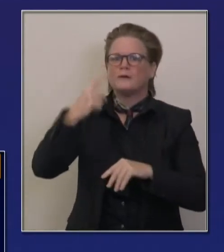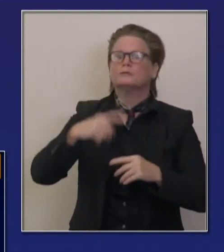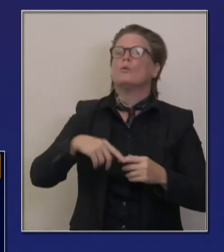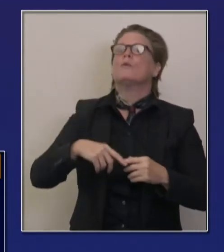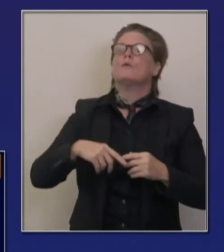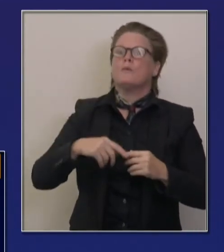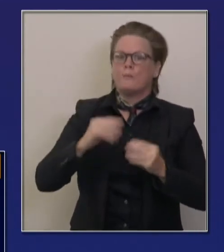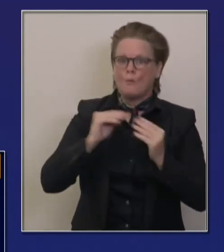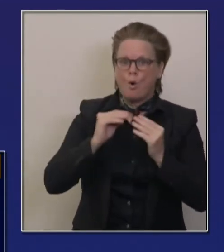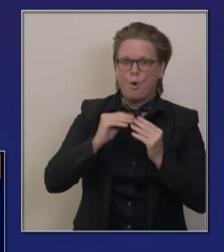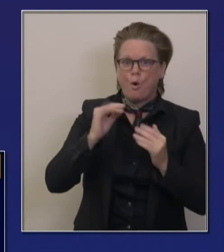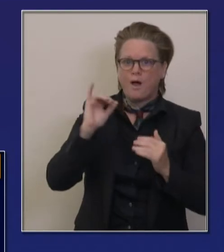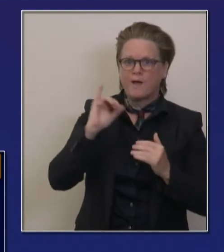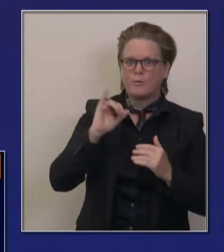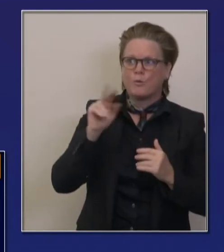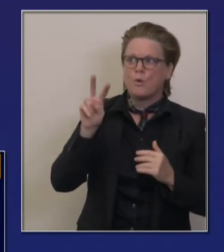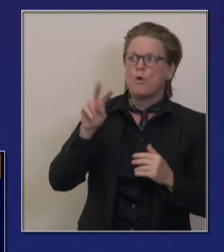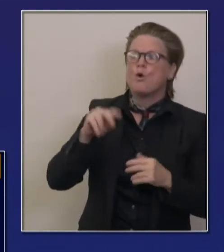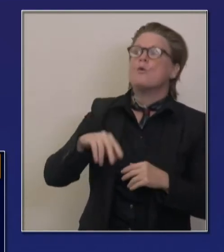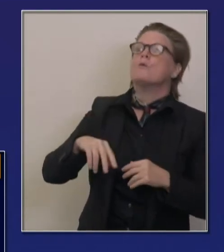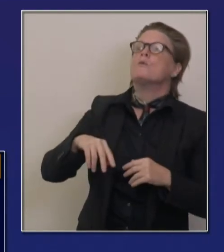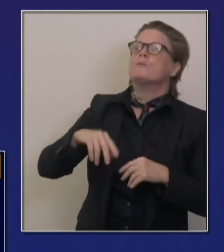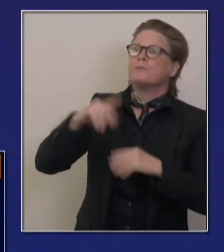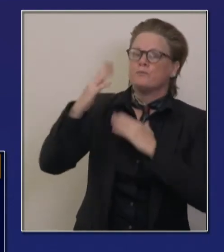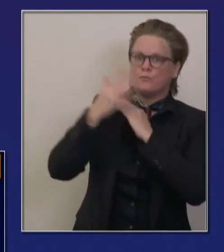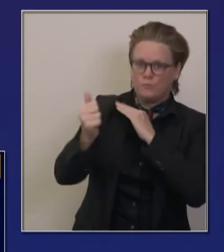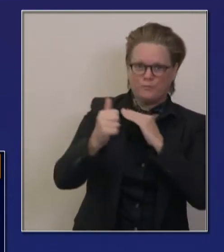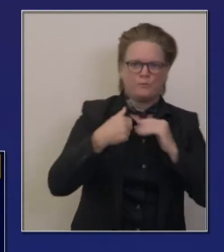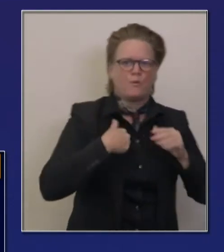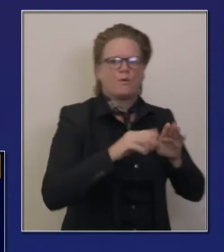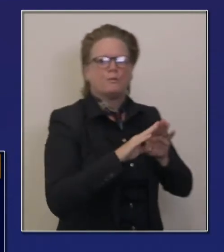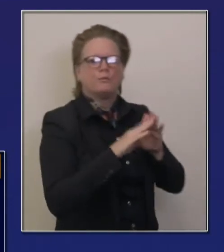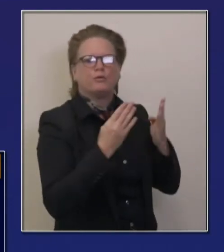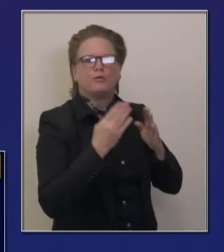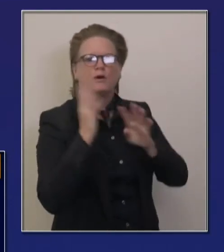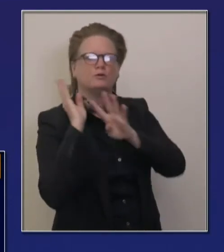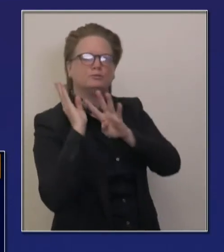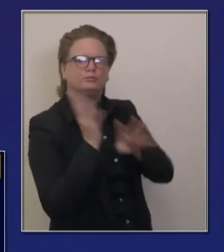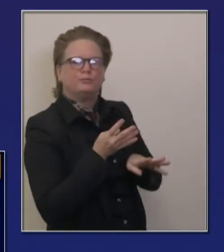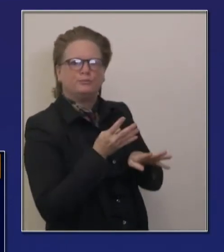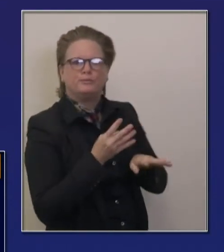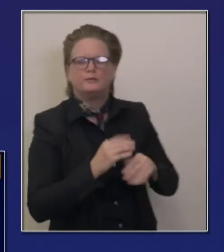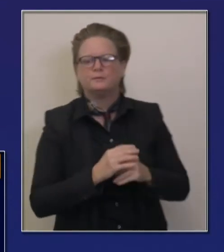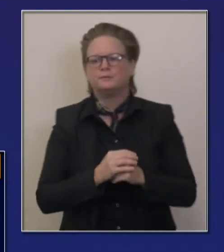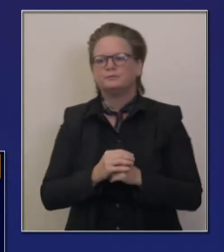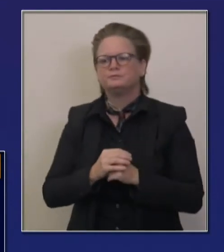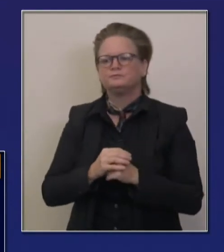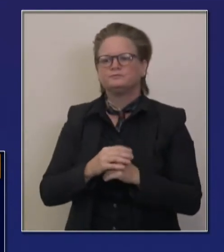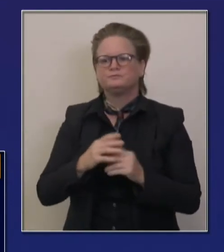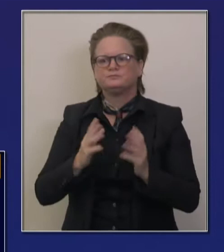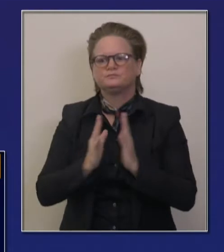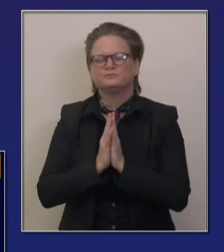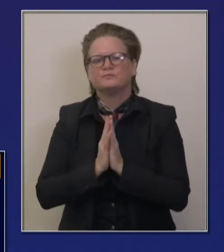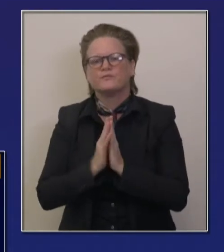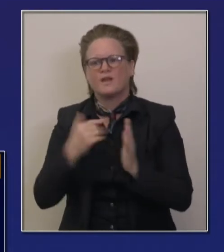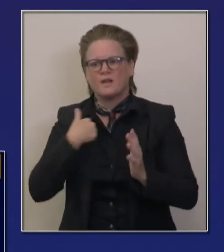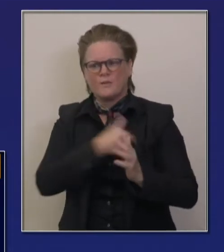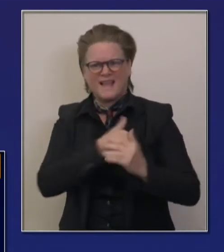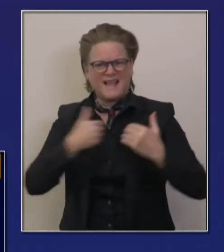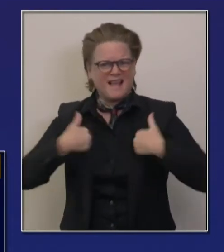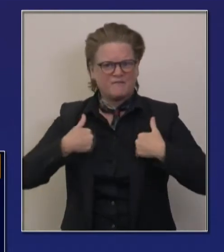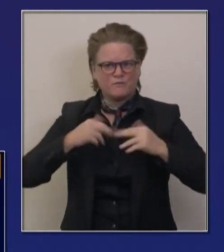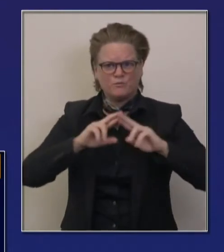available if appropriately staffed, uh, within worst case about 96 hours, most within